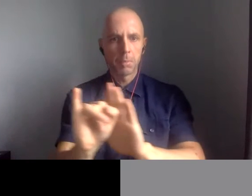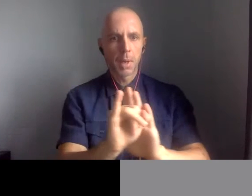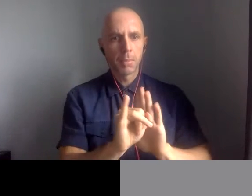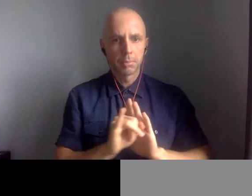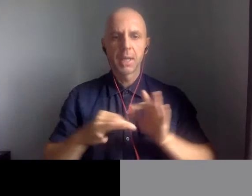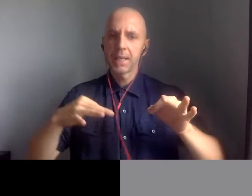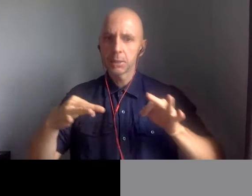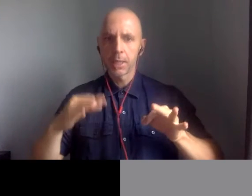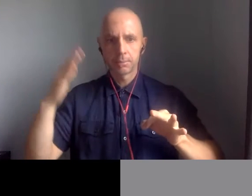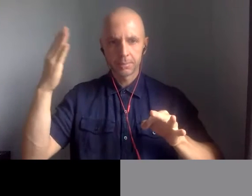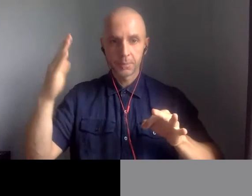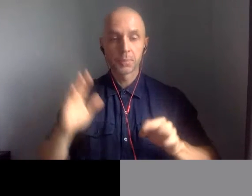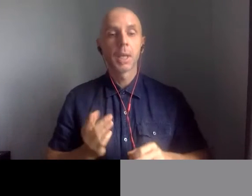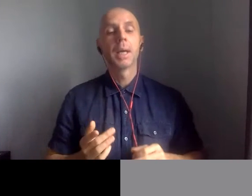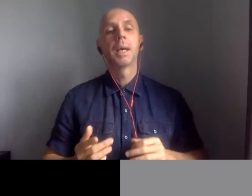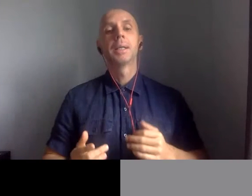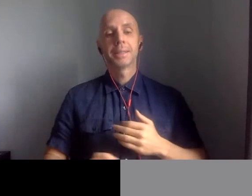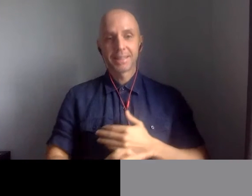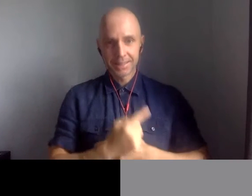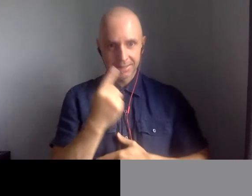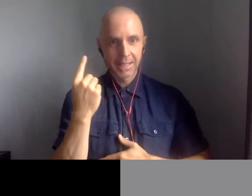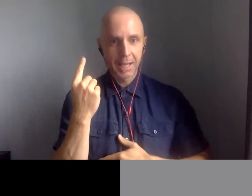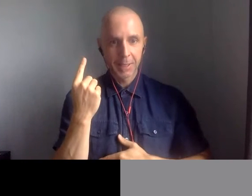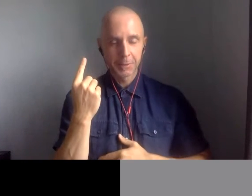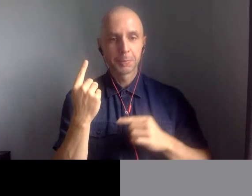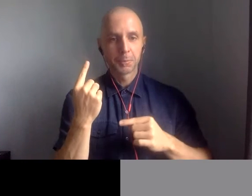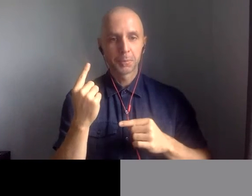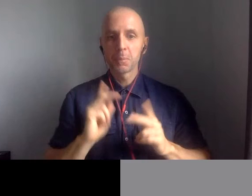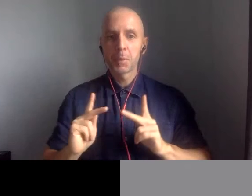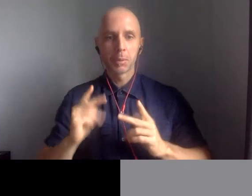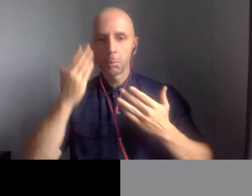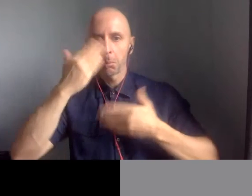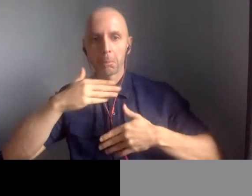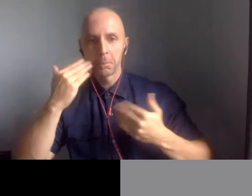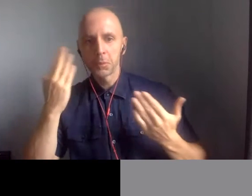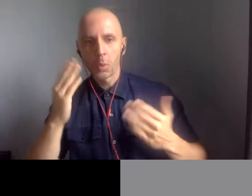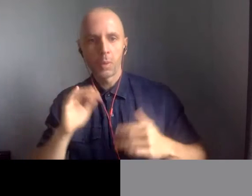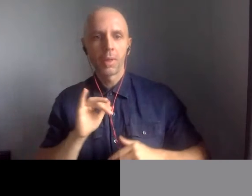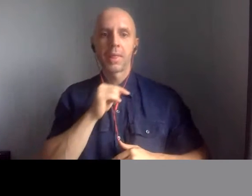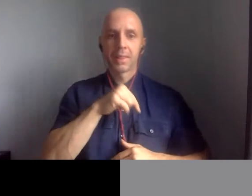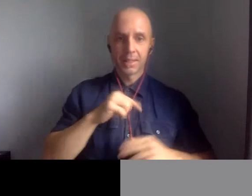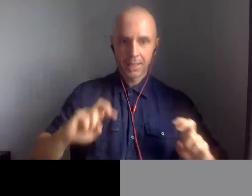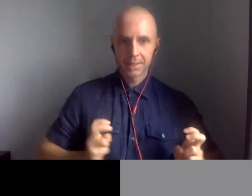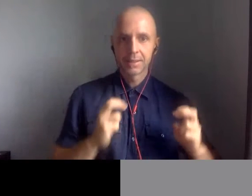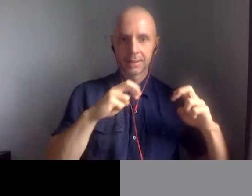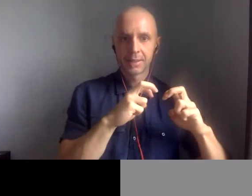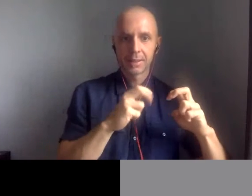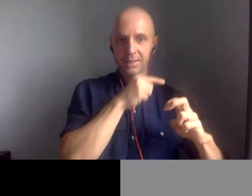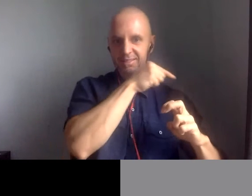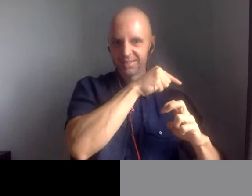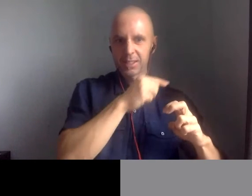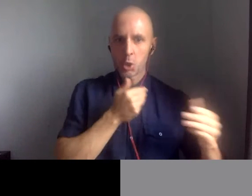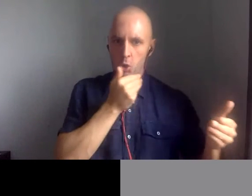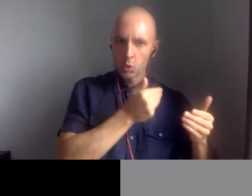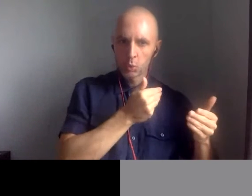castle was a seaside castle when it was built, and the ocean was very important